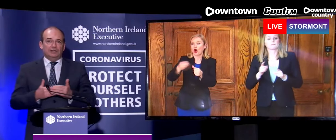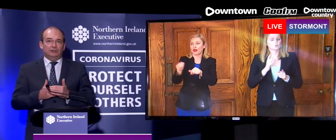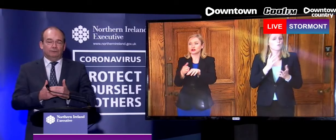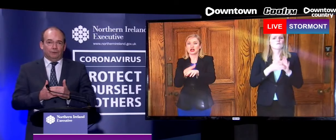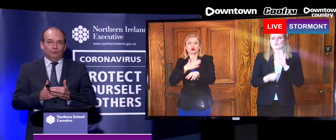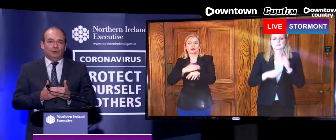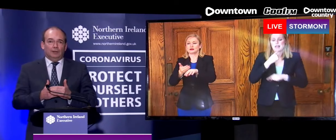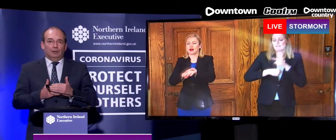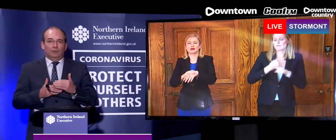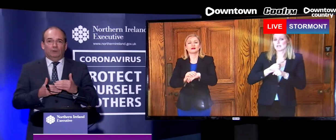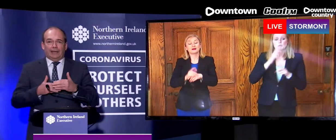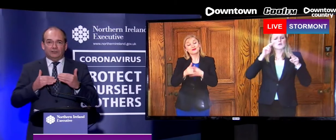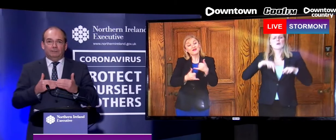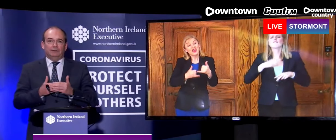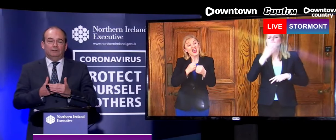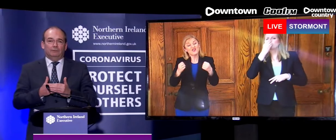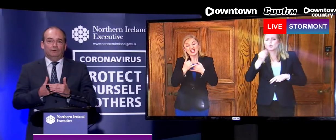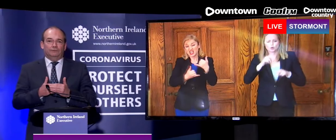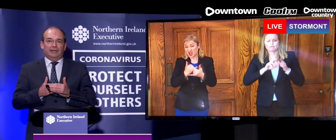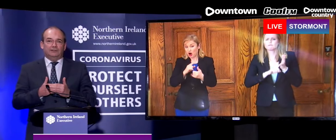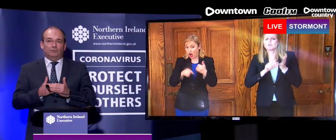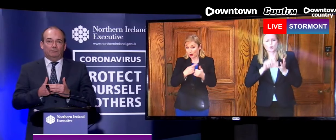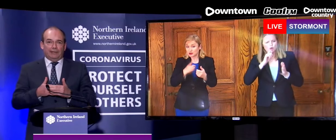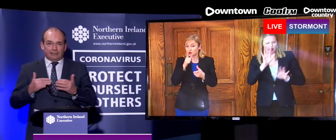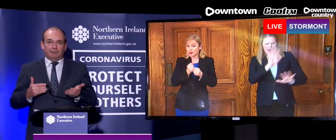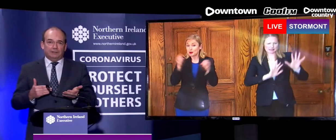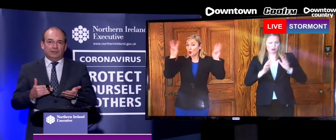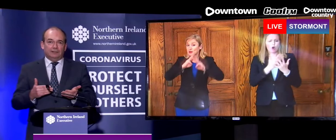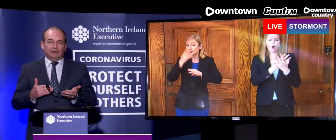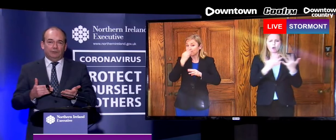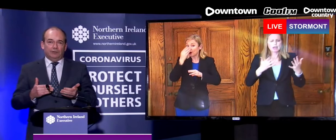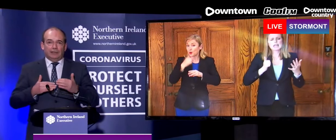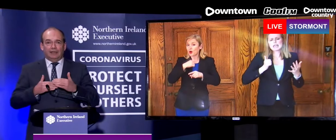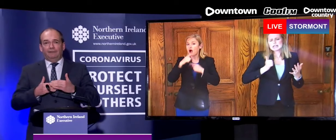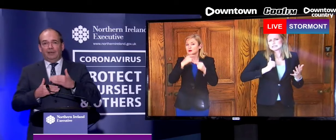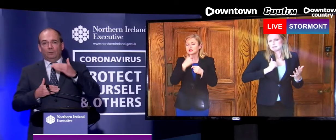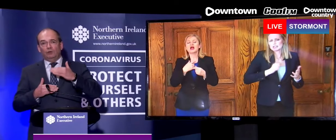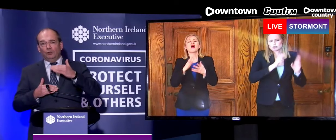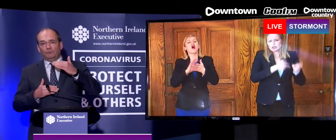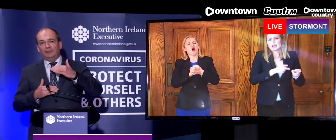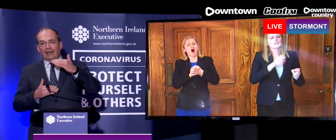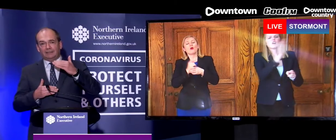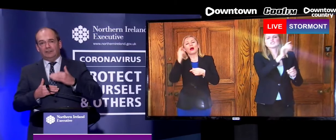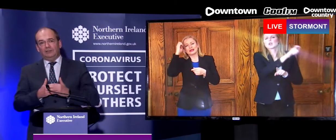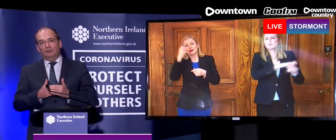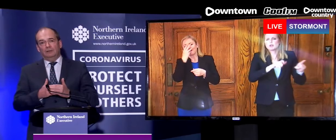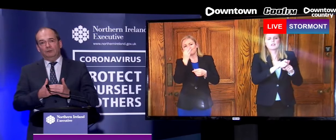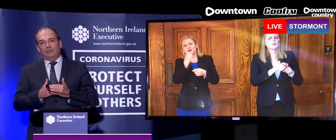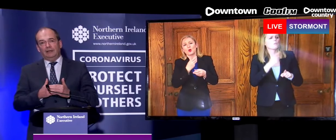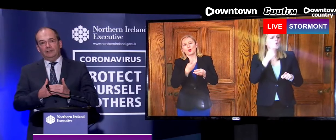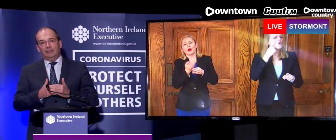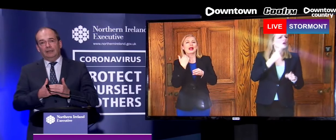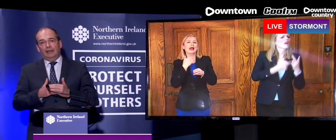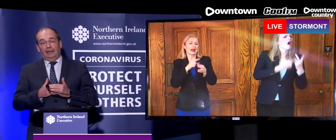instance, in seasonal flu, we will estimate the number of deaths that we might expect to see in the community, and then we will look for the excess